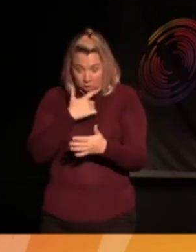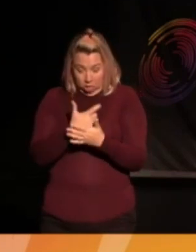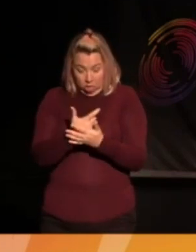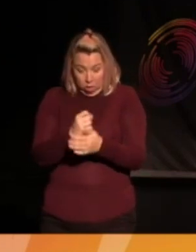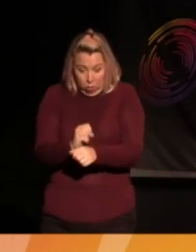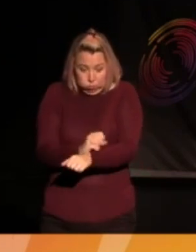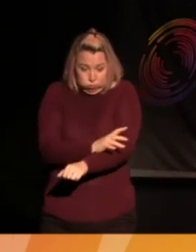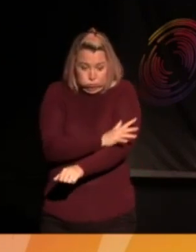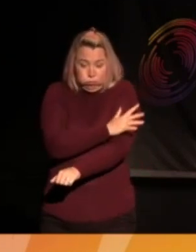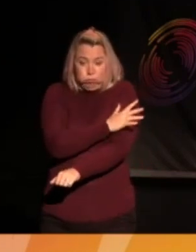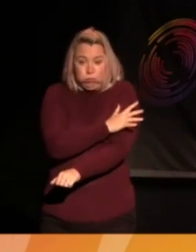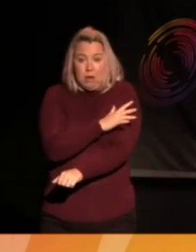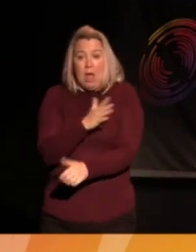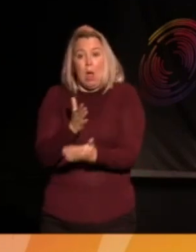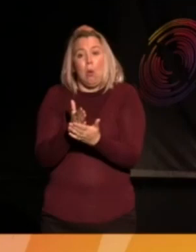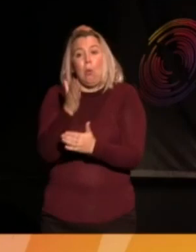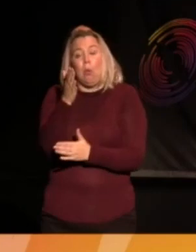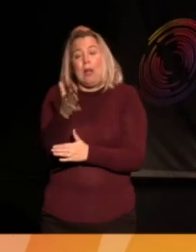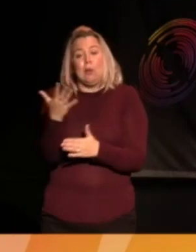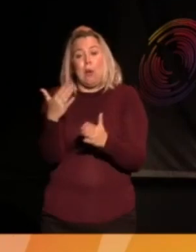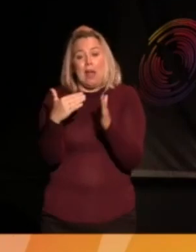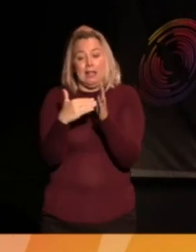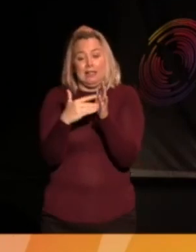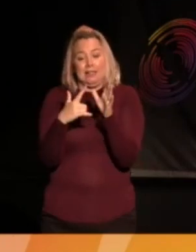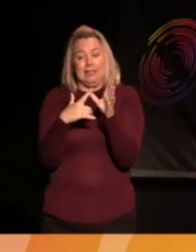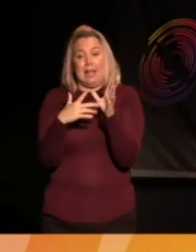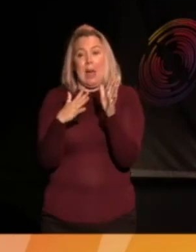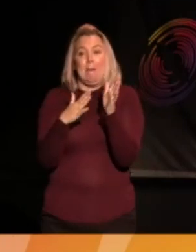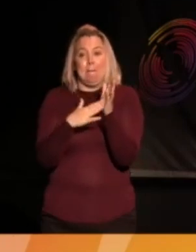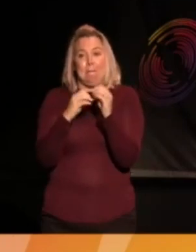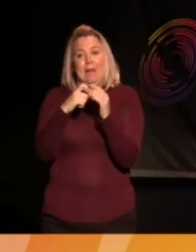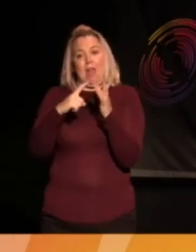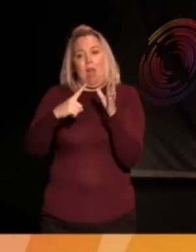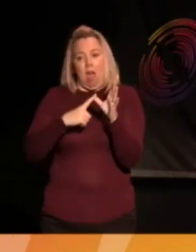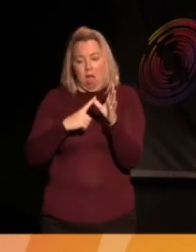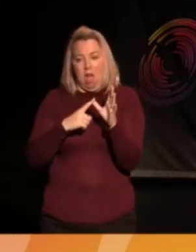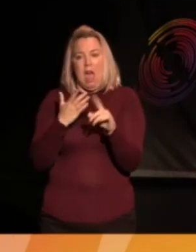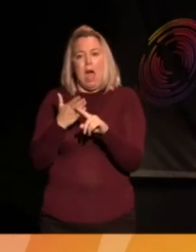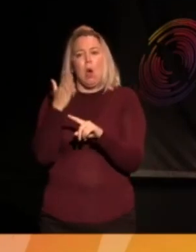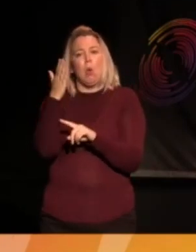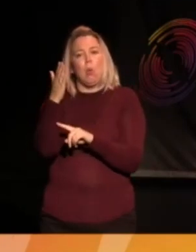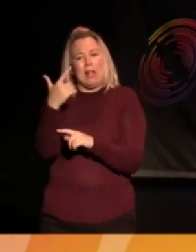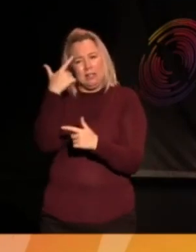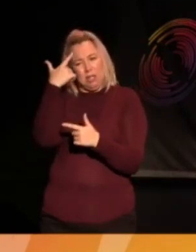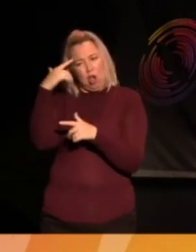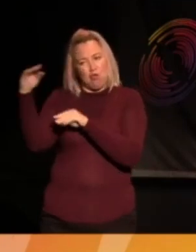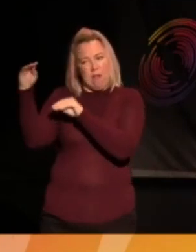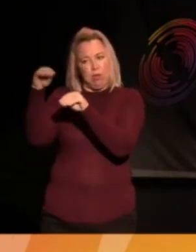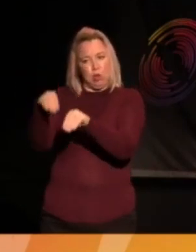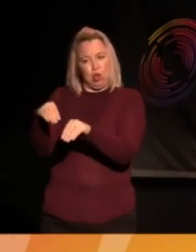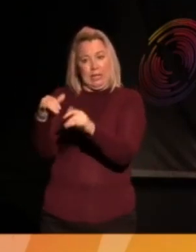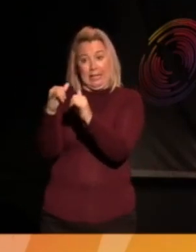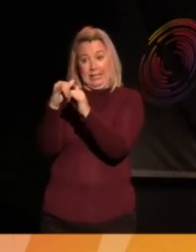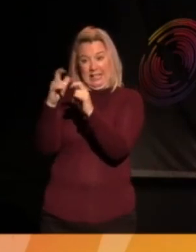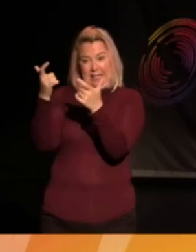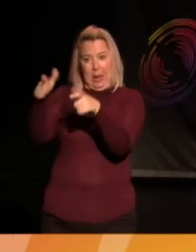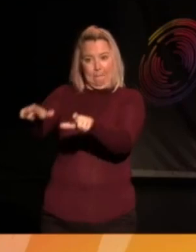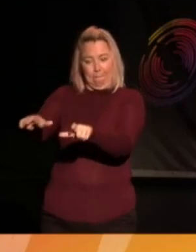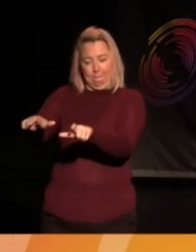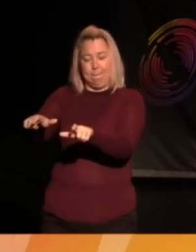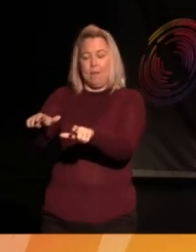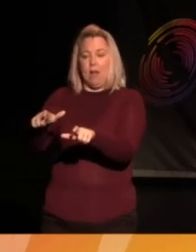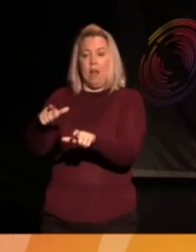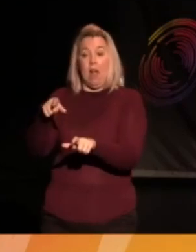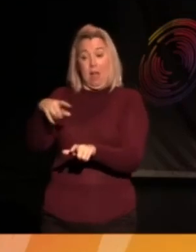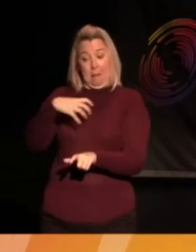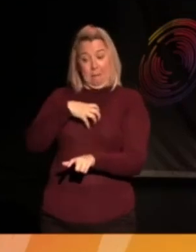than when I went to Zambia, actually, when I was a Home Office Minister and I went to a refugee camp in the north of Zambia. And the minister